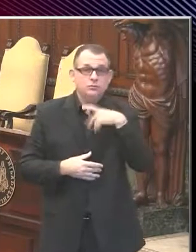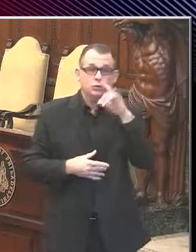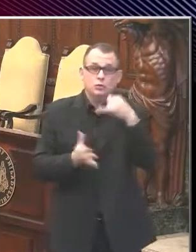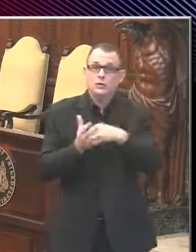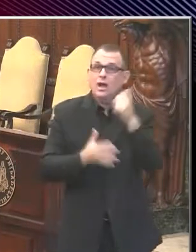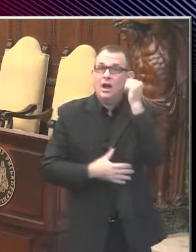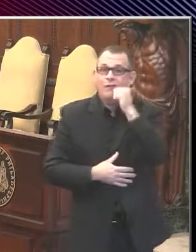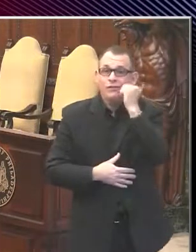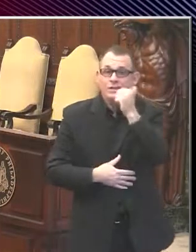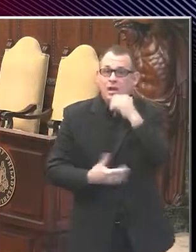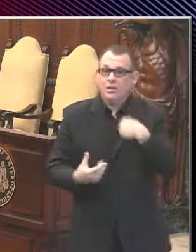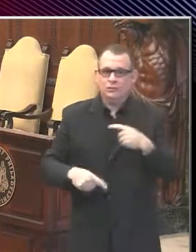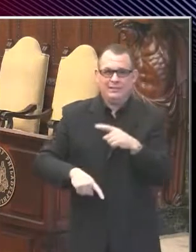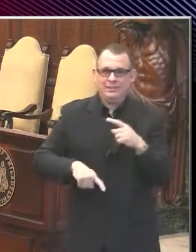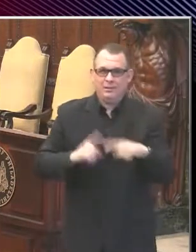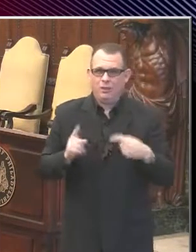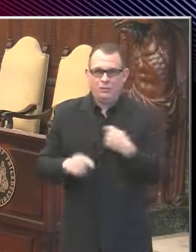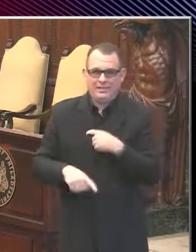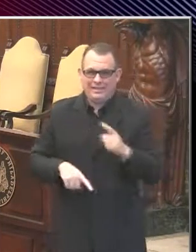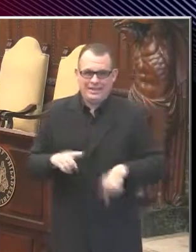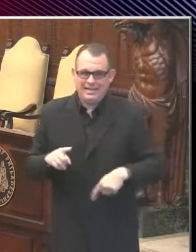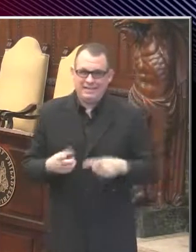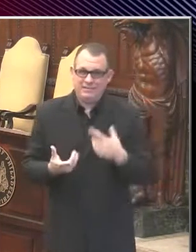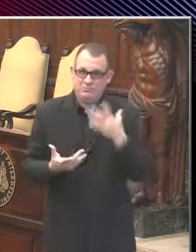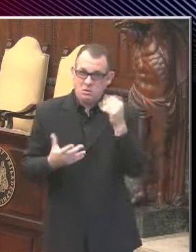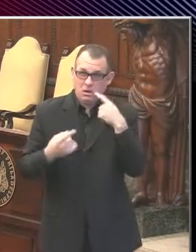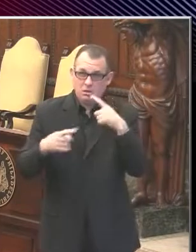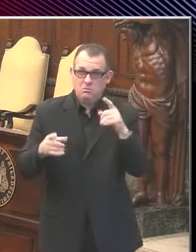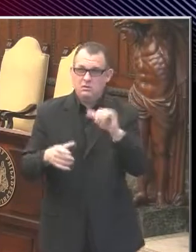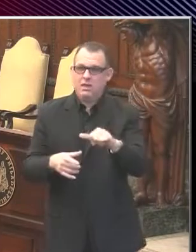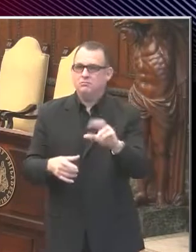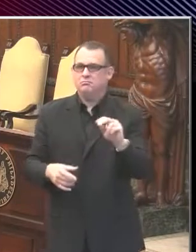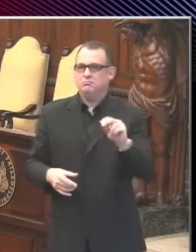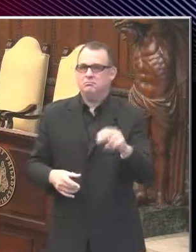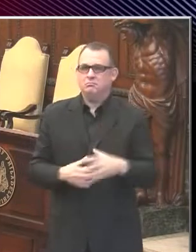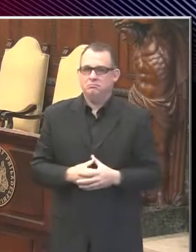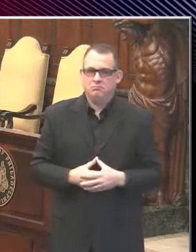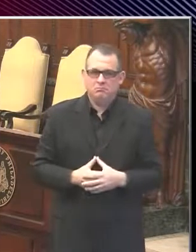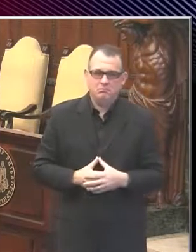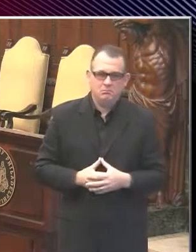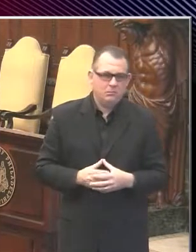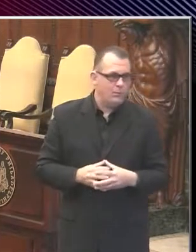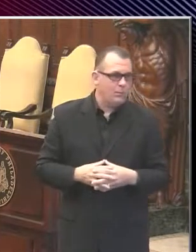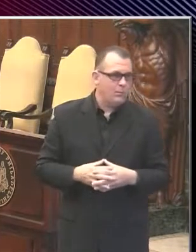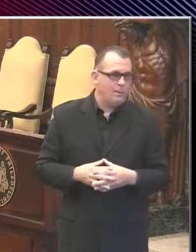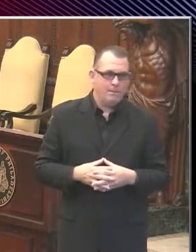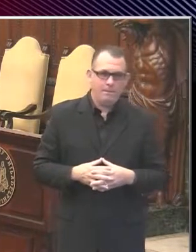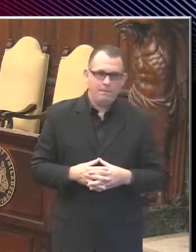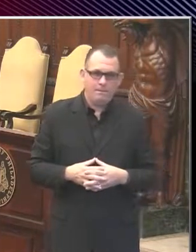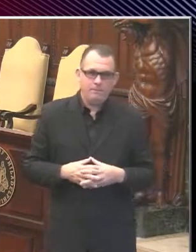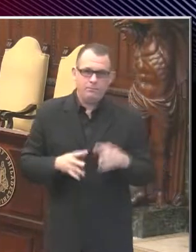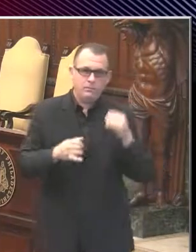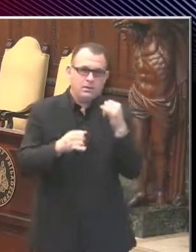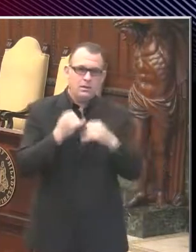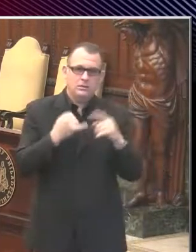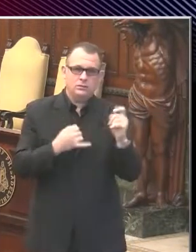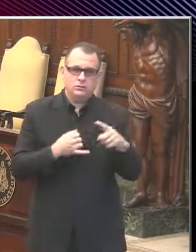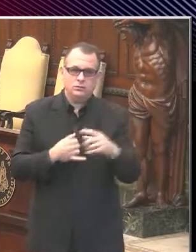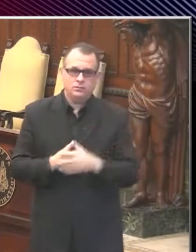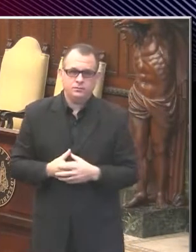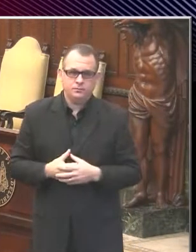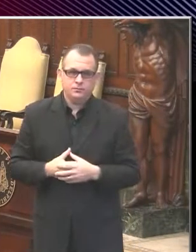recommending regular testing for people who just have no symptoms. One last question. UV lighting.